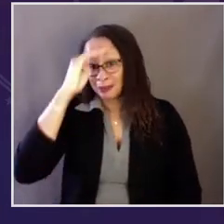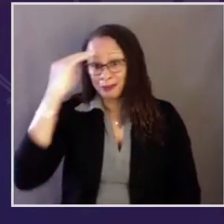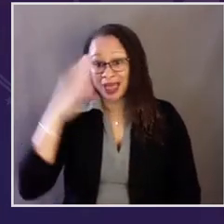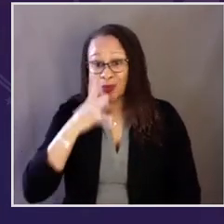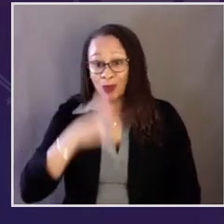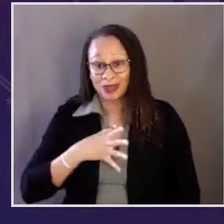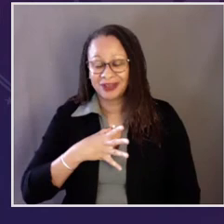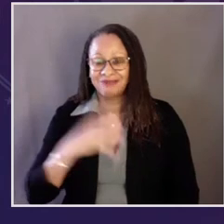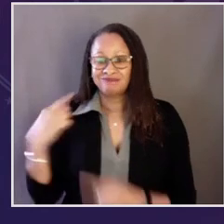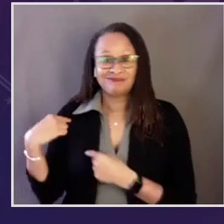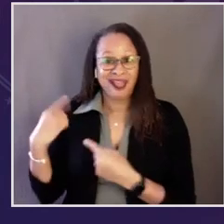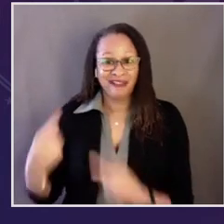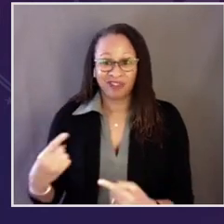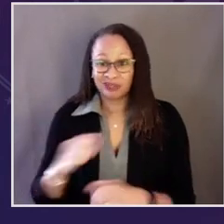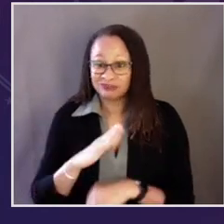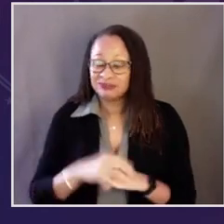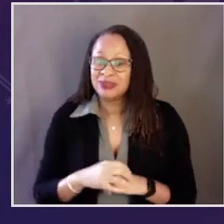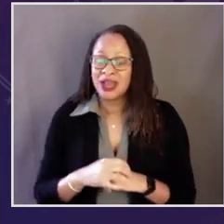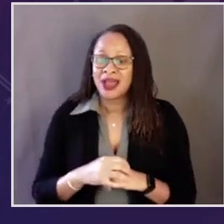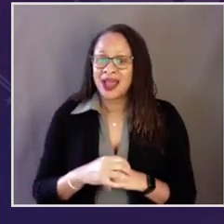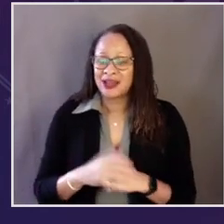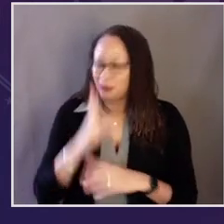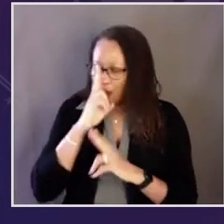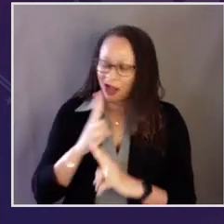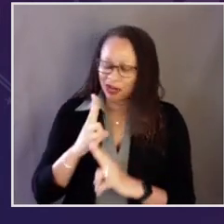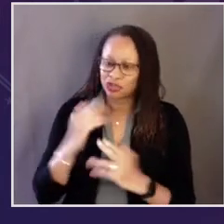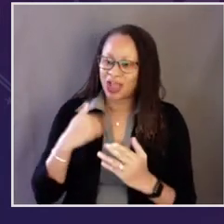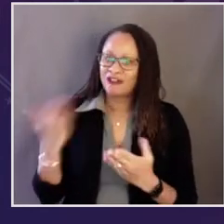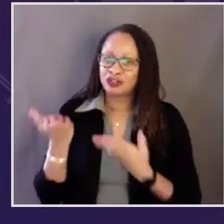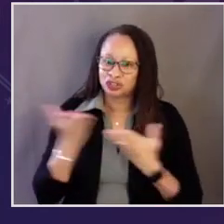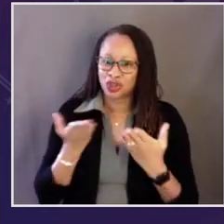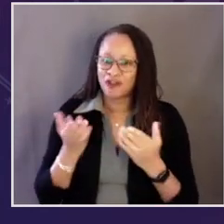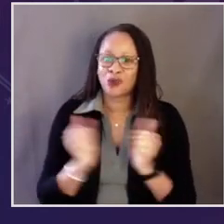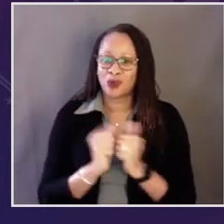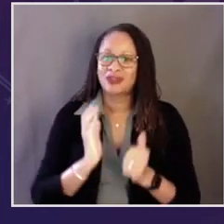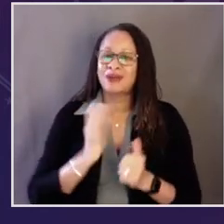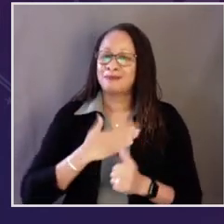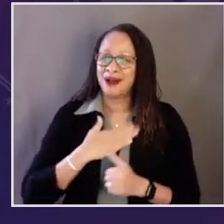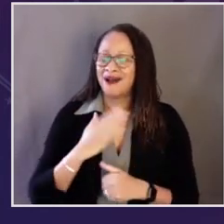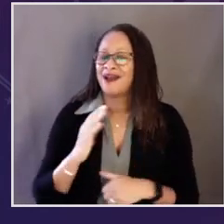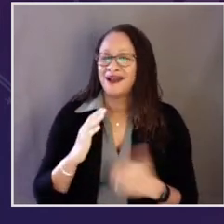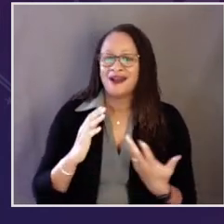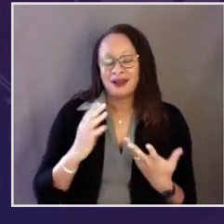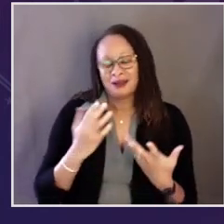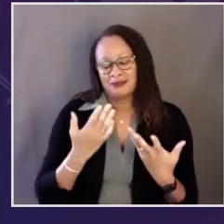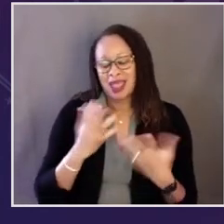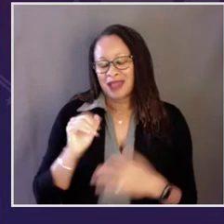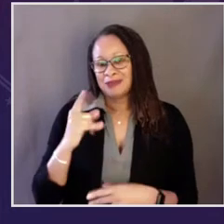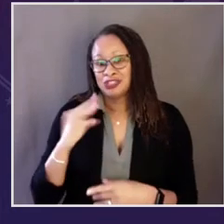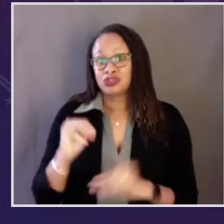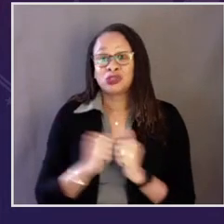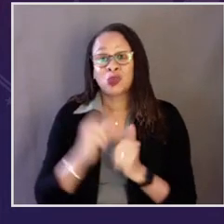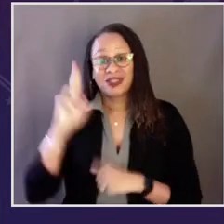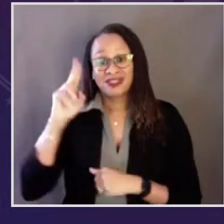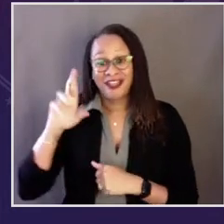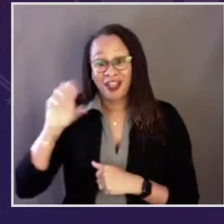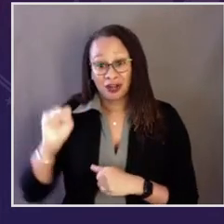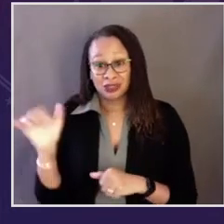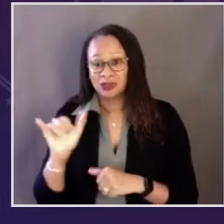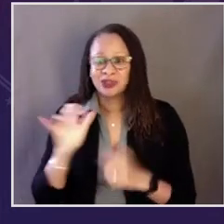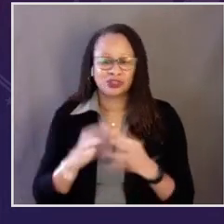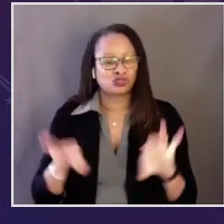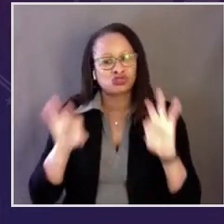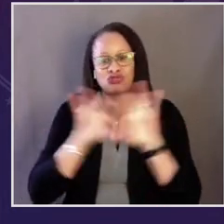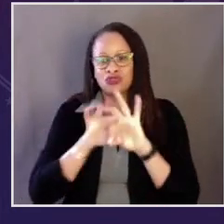the second black woman ever. I'm honored to have her serve and thank her for being willing to do it in the Biden-Harris